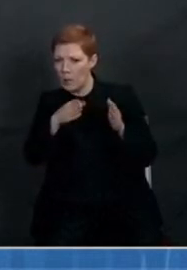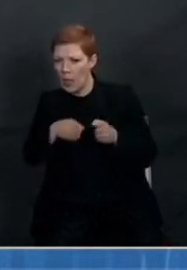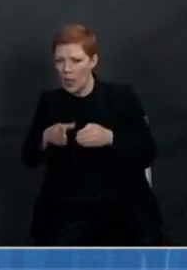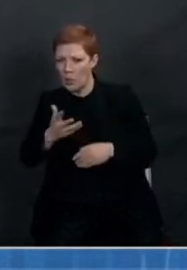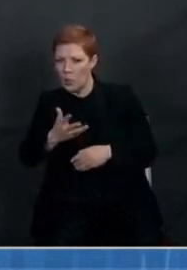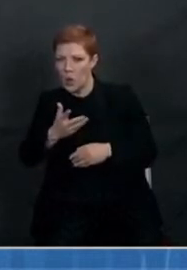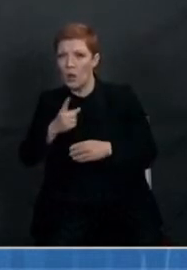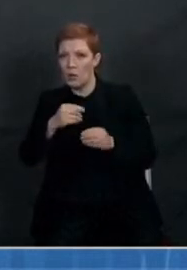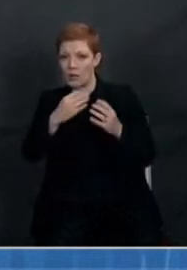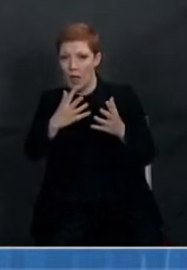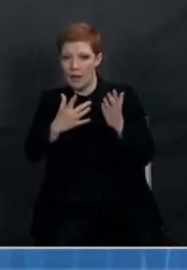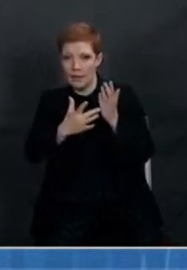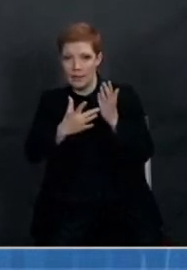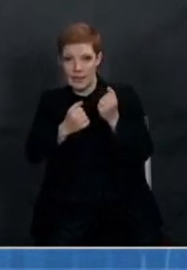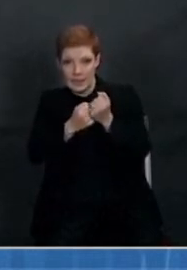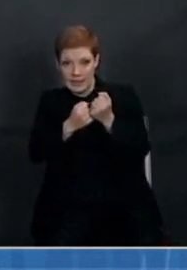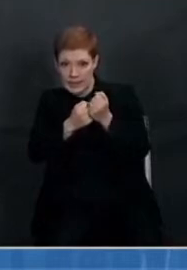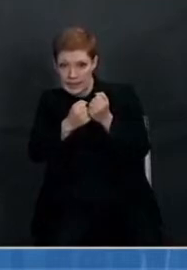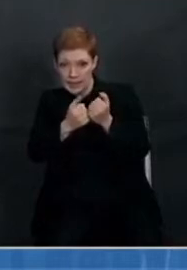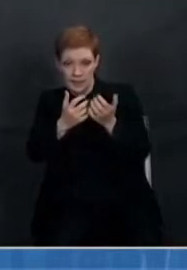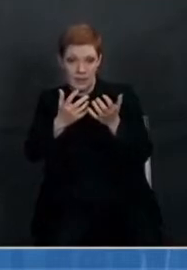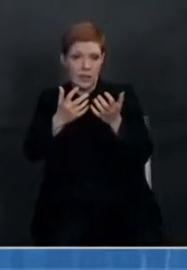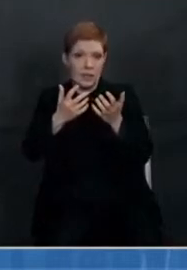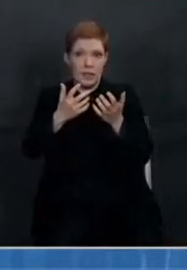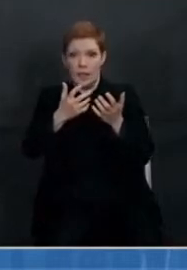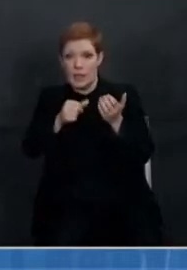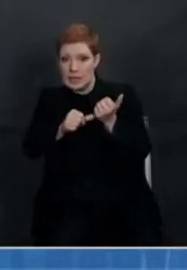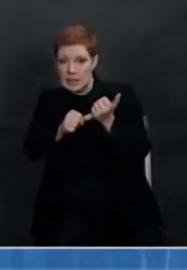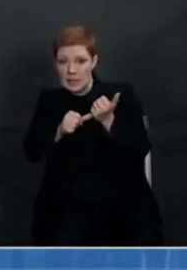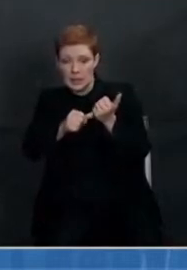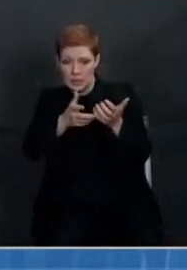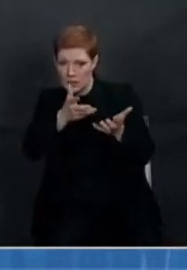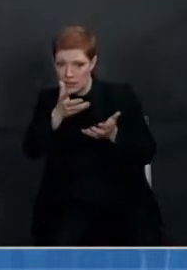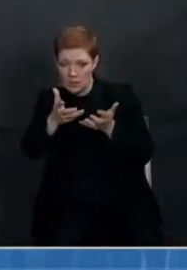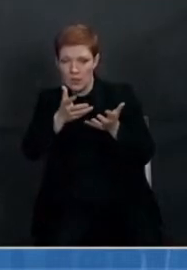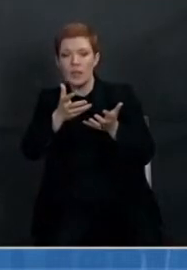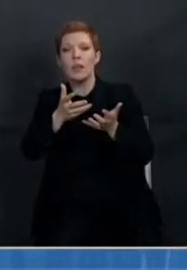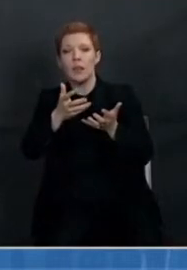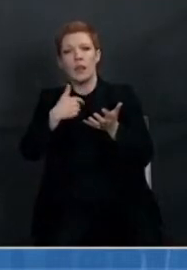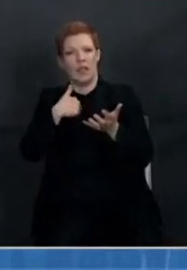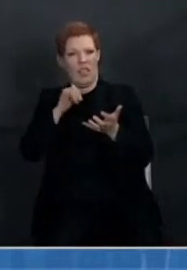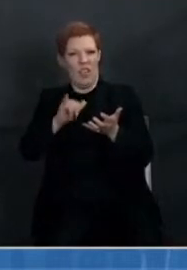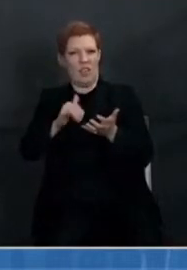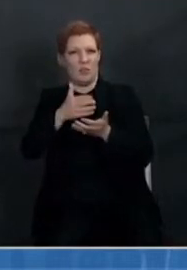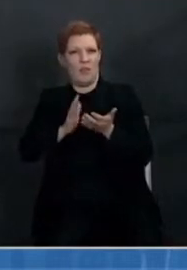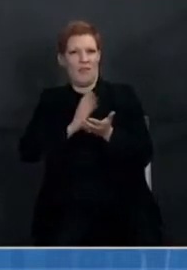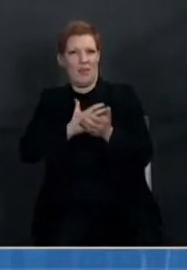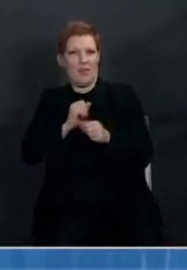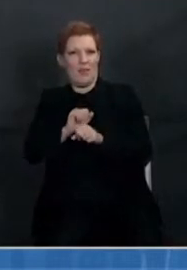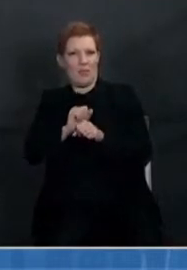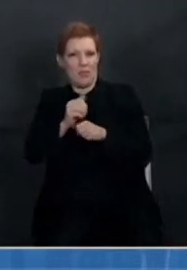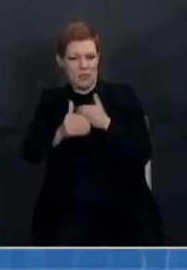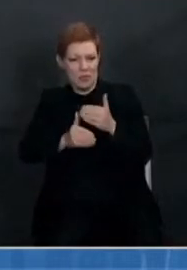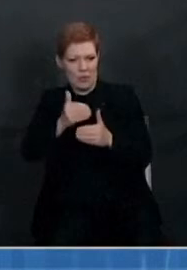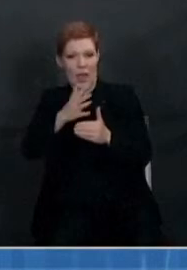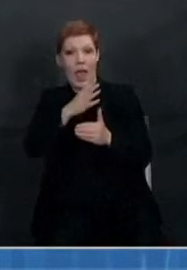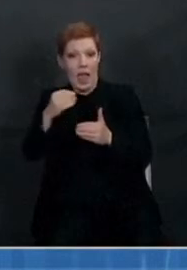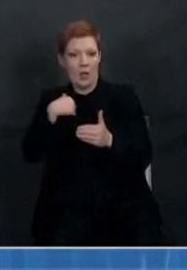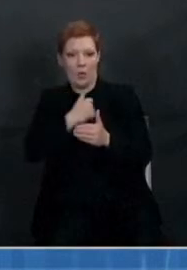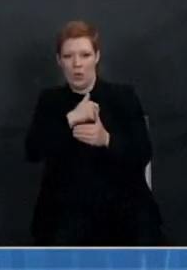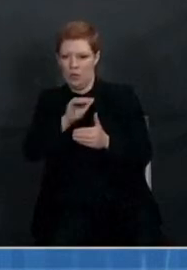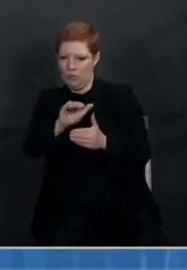along the way. So that's certainly going to continue to be part of the work that we do as we seek to get better data